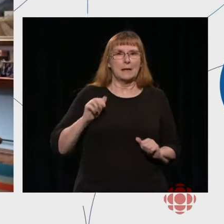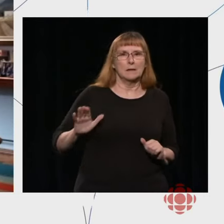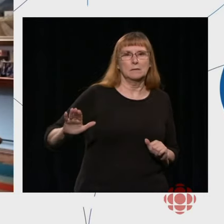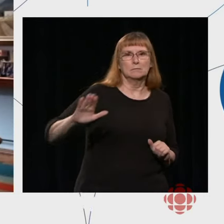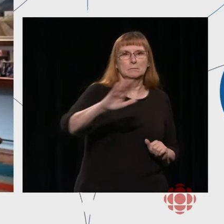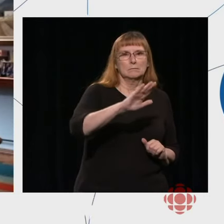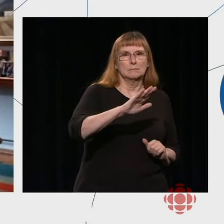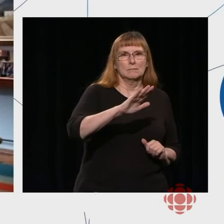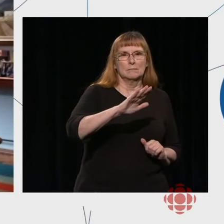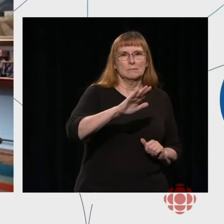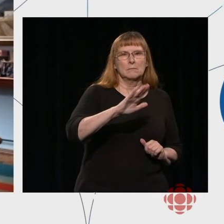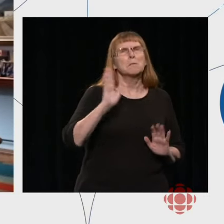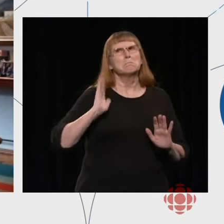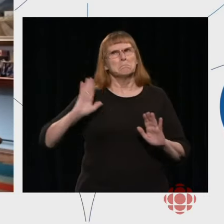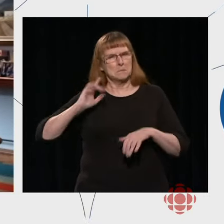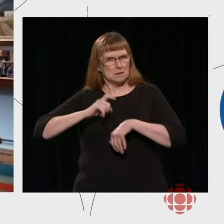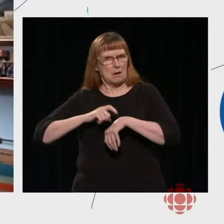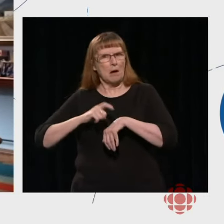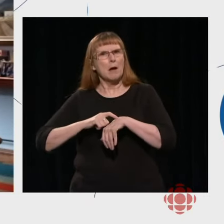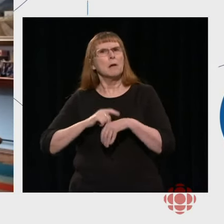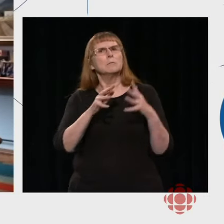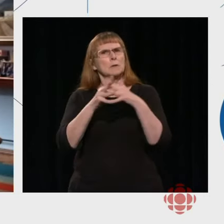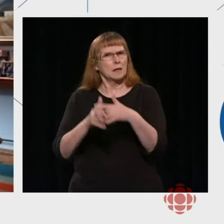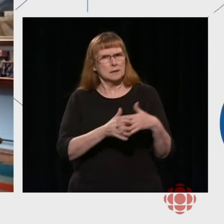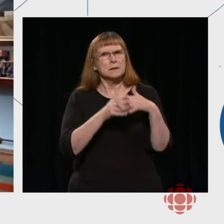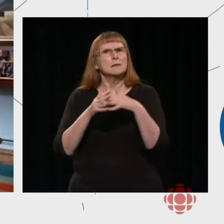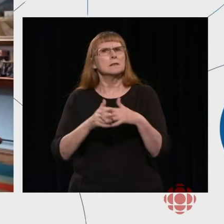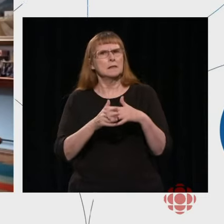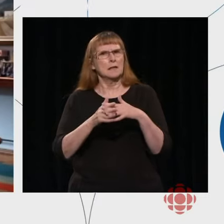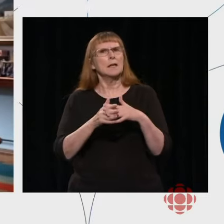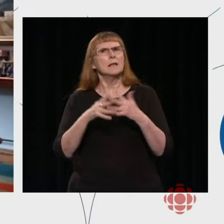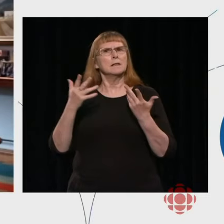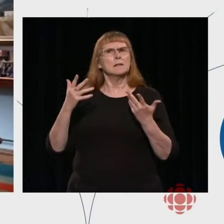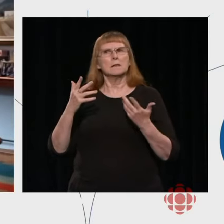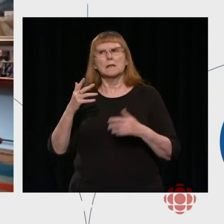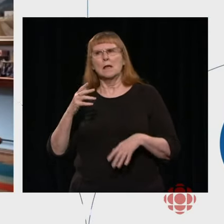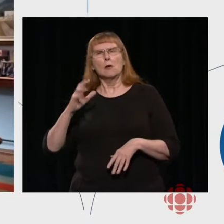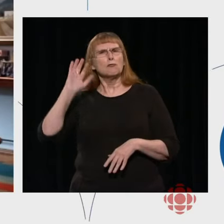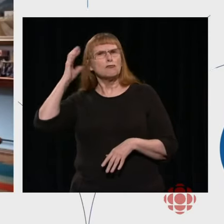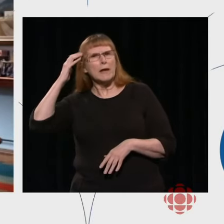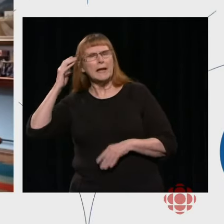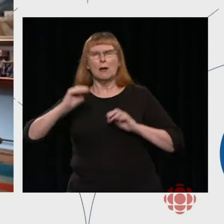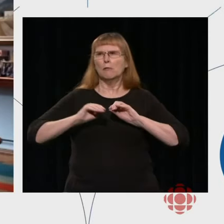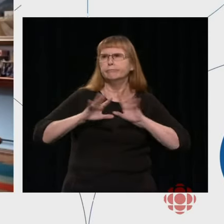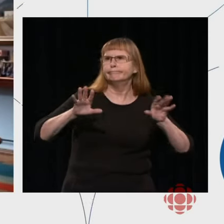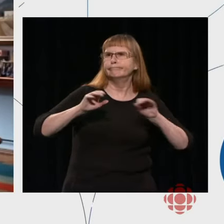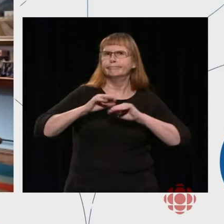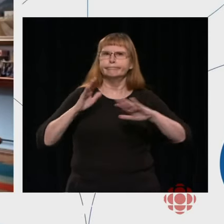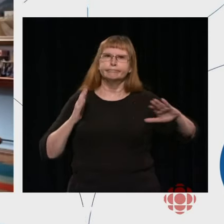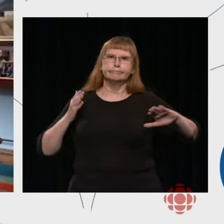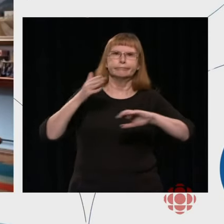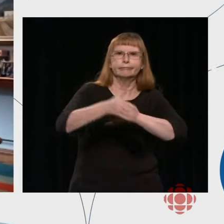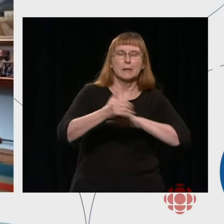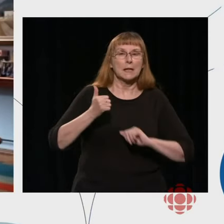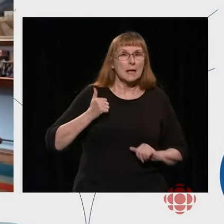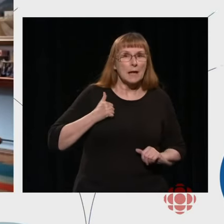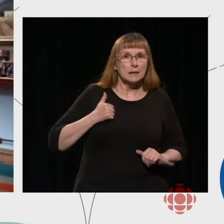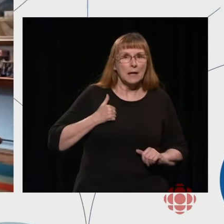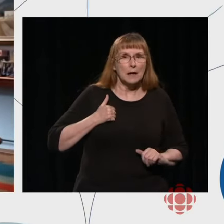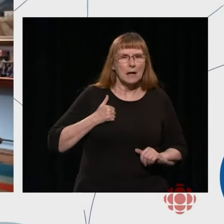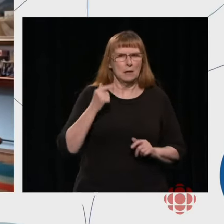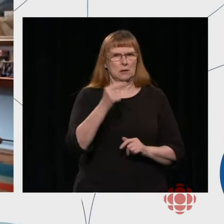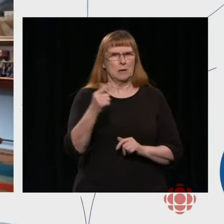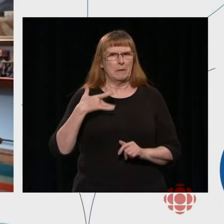radio was becoming very popular and having influence in Canada. And the government of the day felt it was important that we should have our own